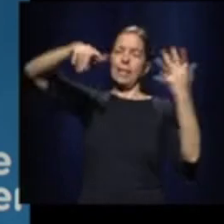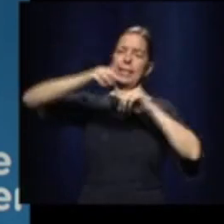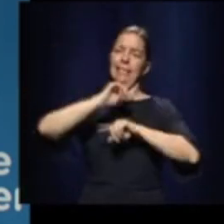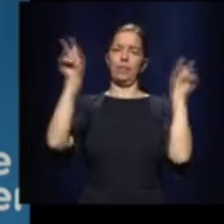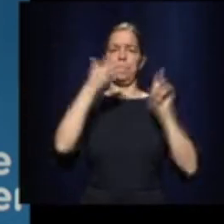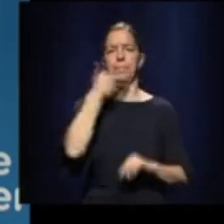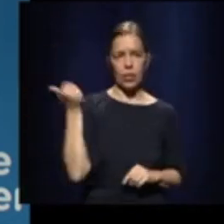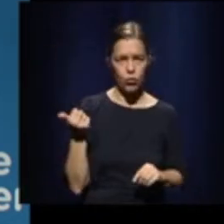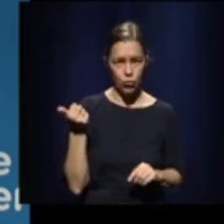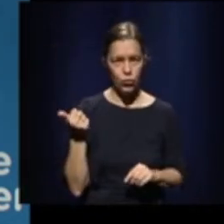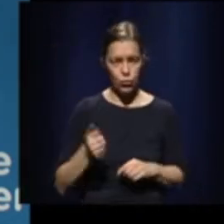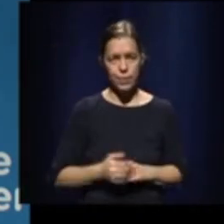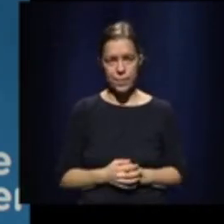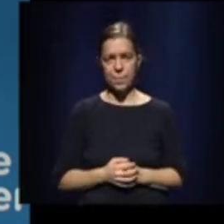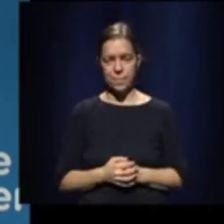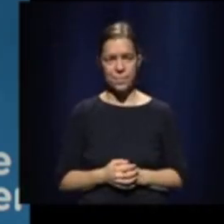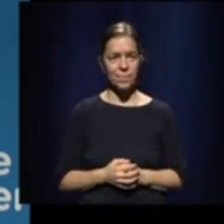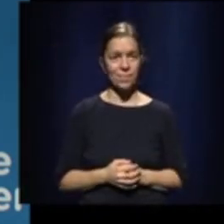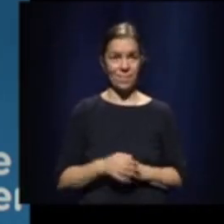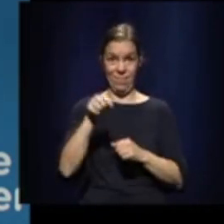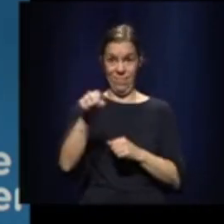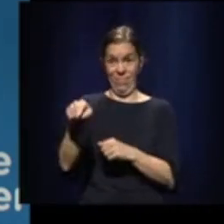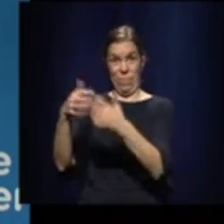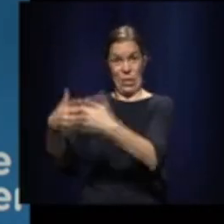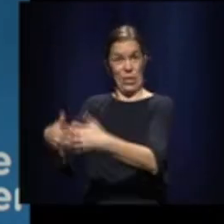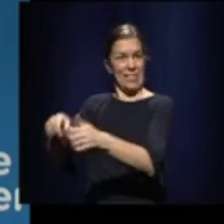what you could think as a magic bullet, which isn't, in fact.